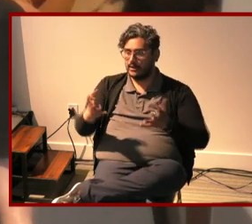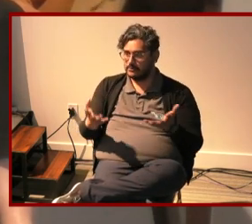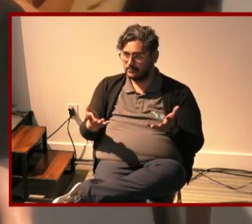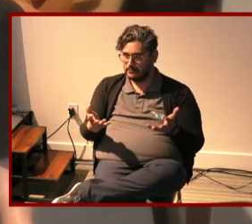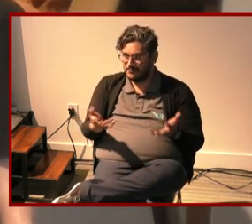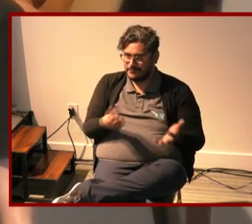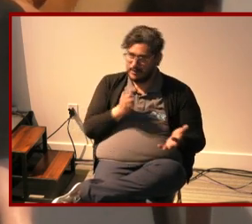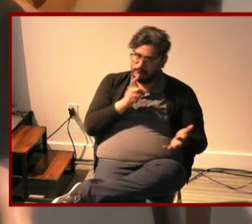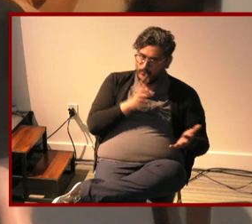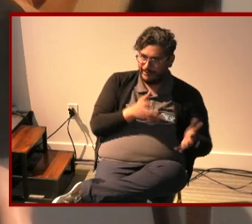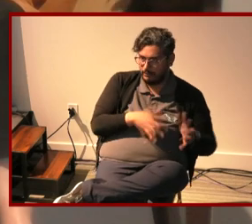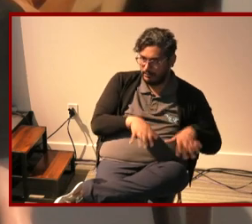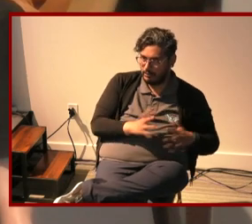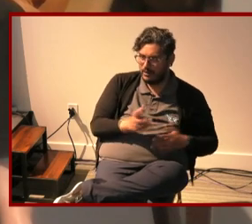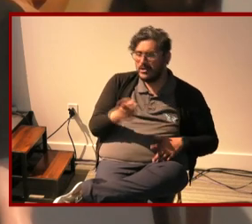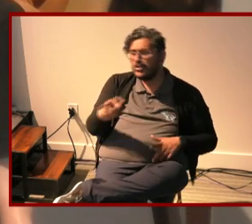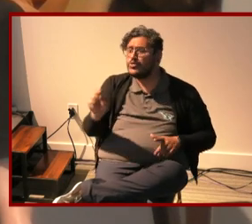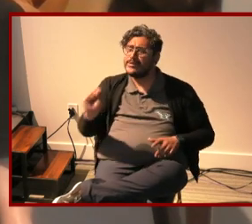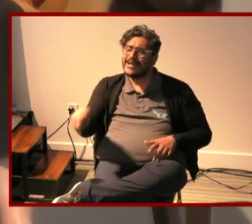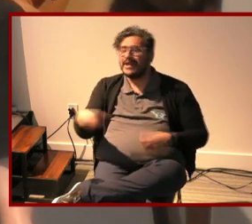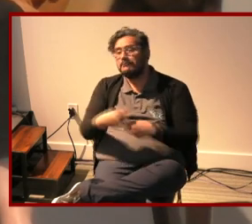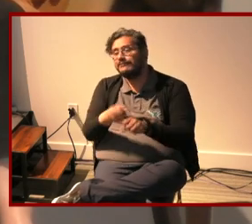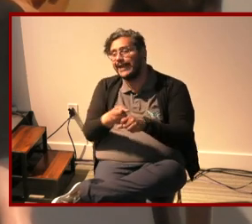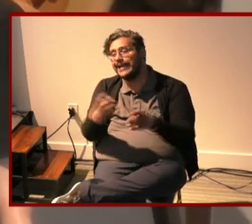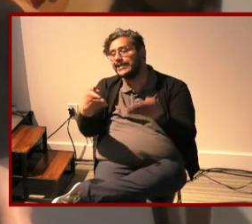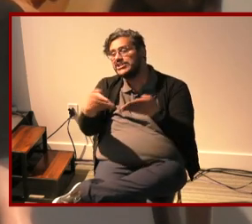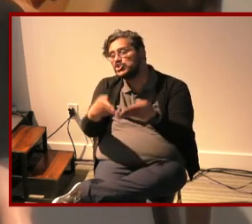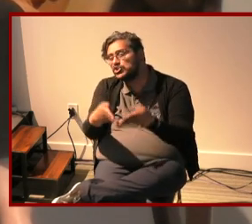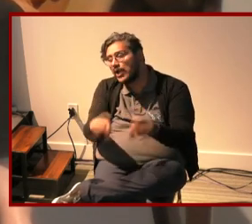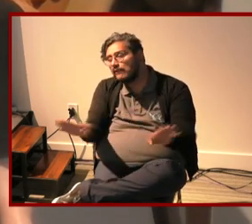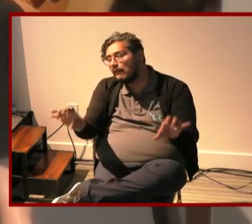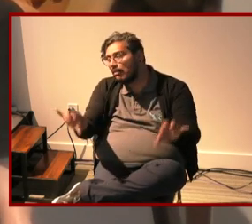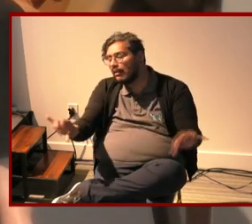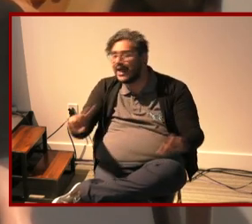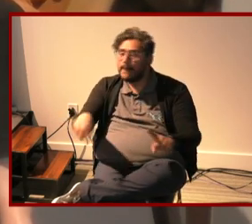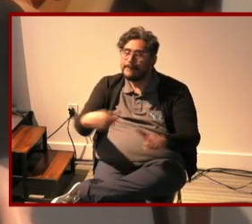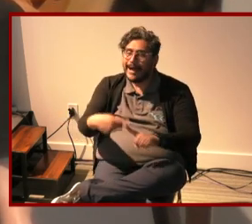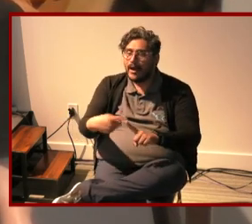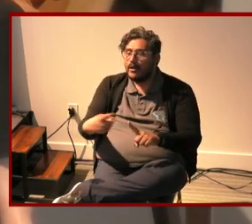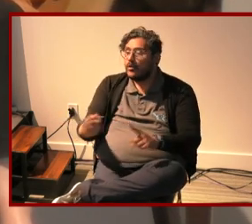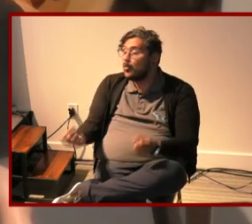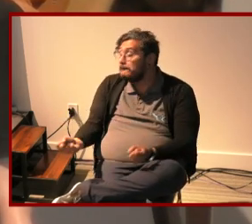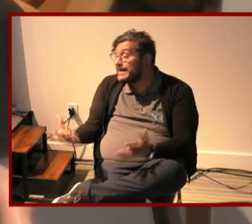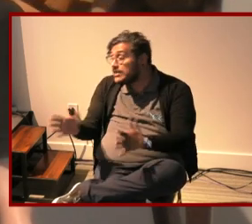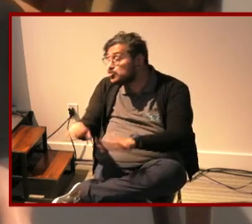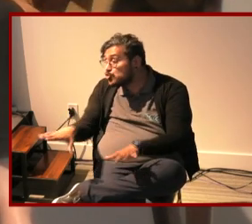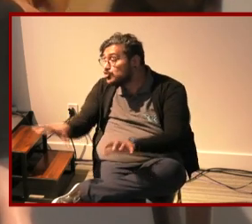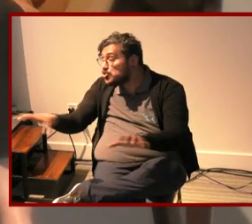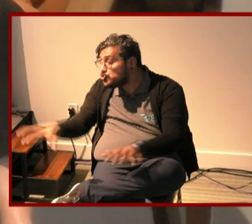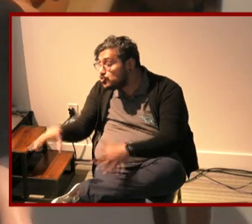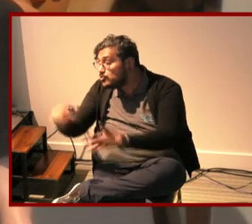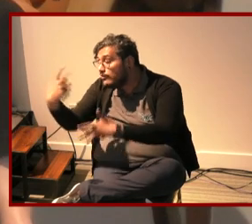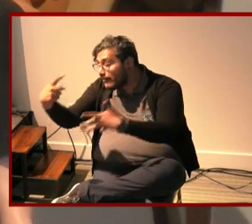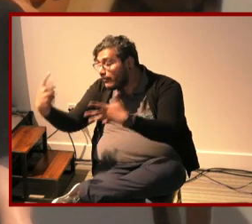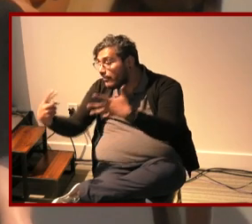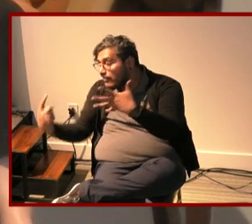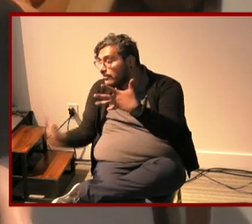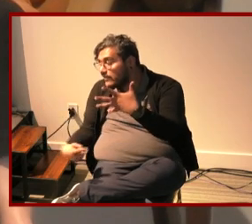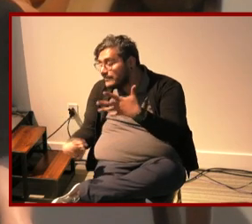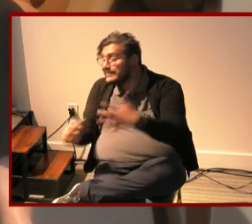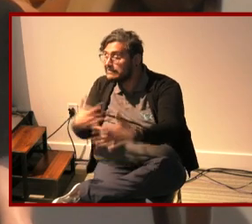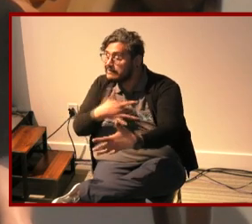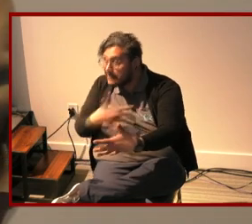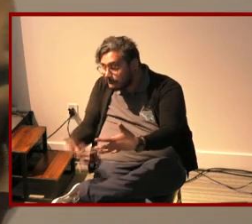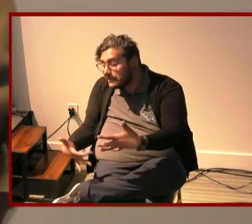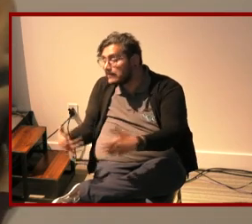yes like we can make generalizations about when many children do many things right in these like sort of broader ideas